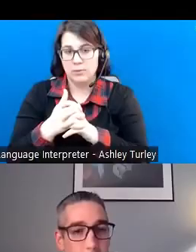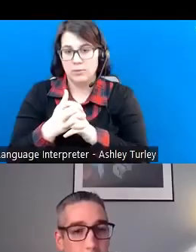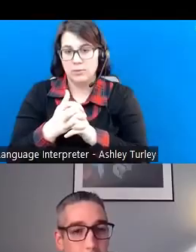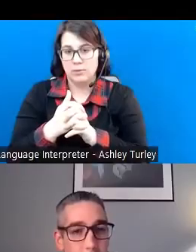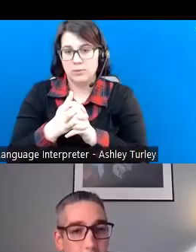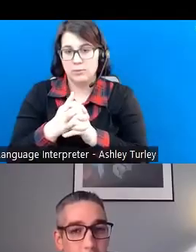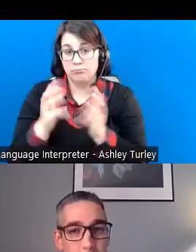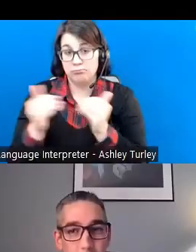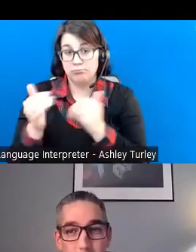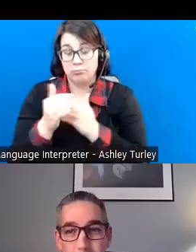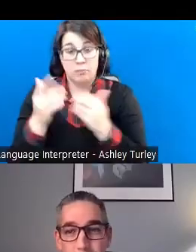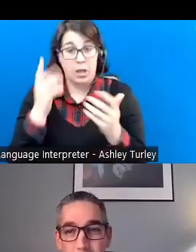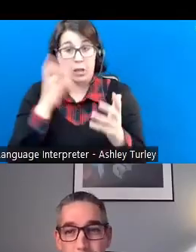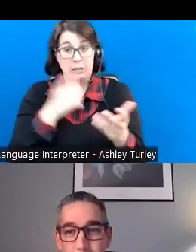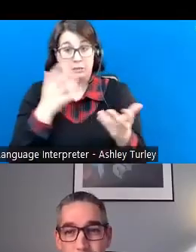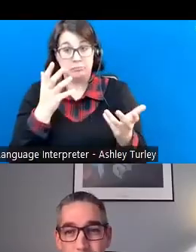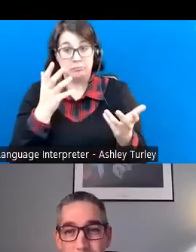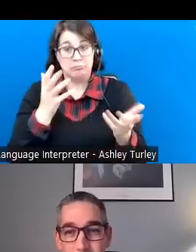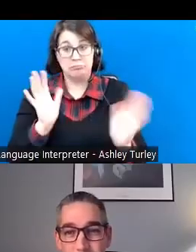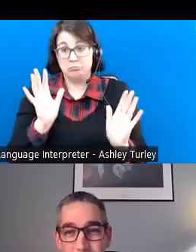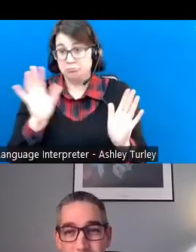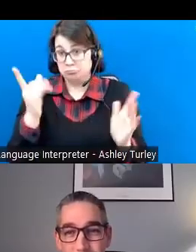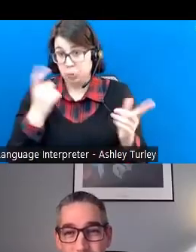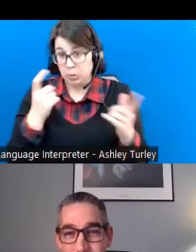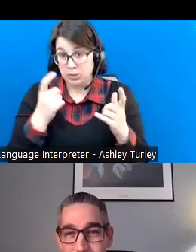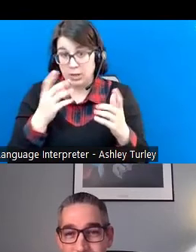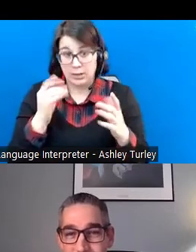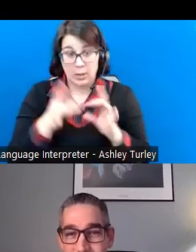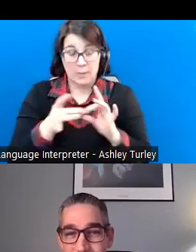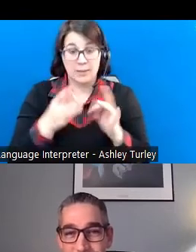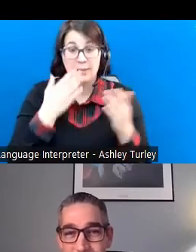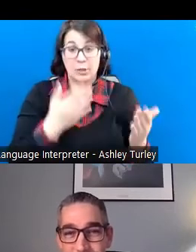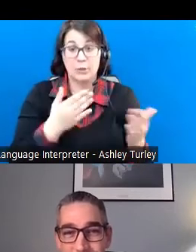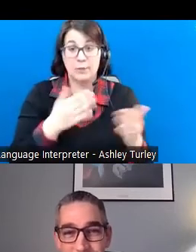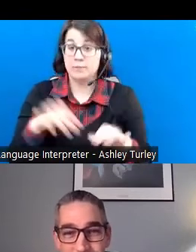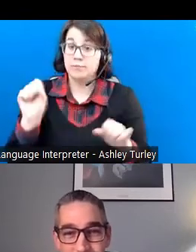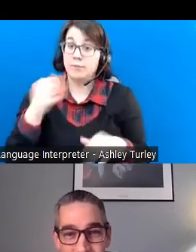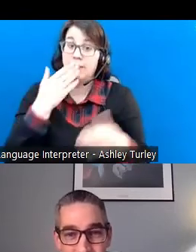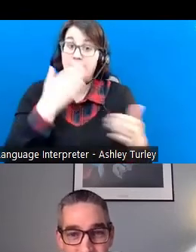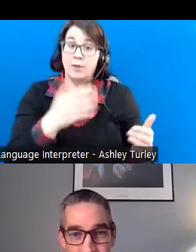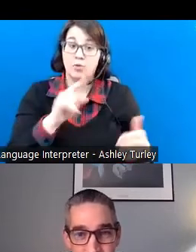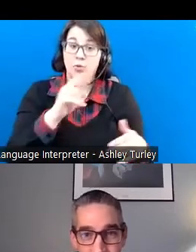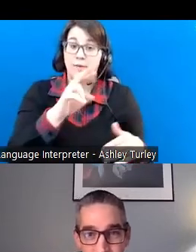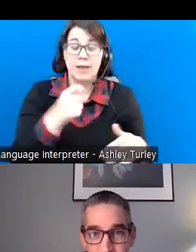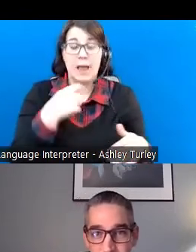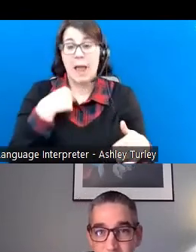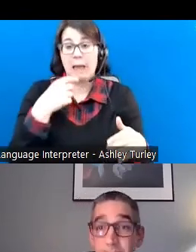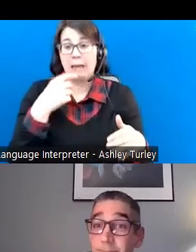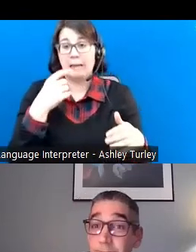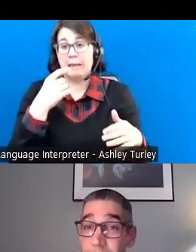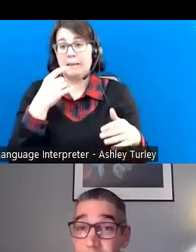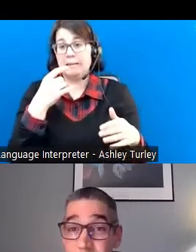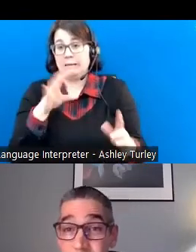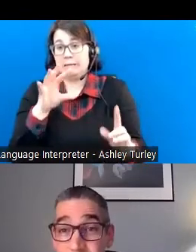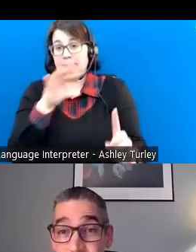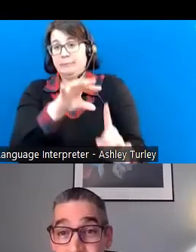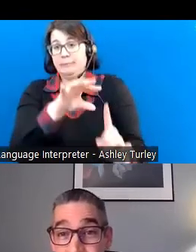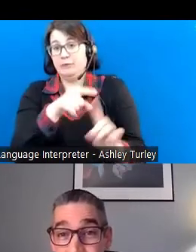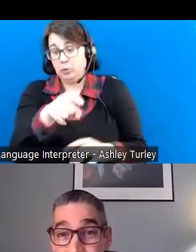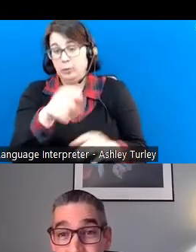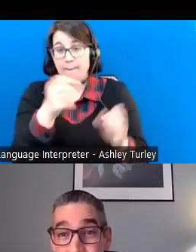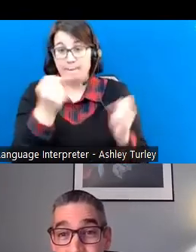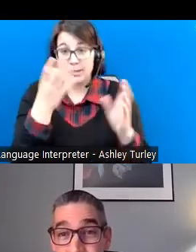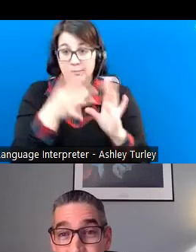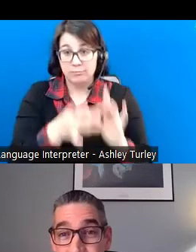Okay, that's it. I guess we're done. We'll to the questions and comments. Thank you. Yeah, thanks, Travis, and I hate to put you on the spot here, but several things of what you